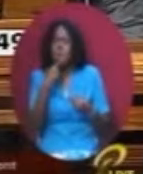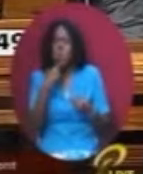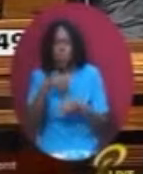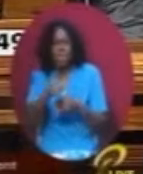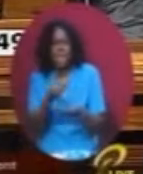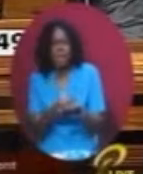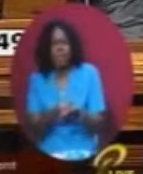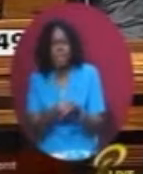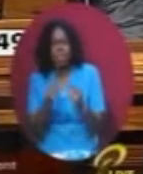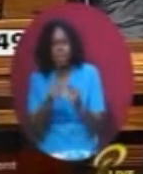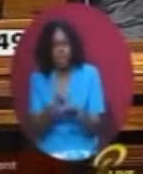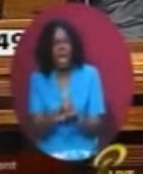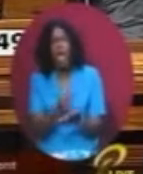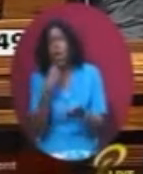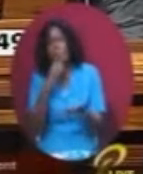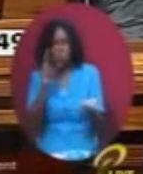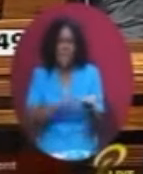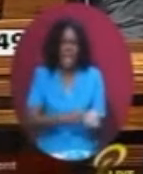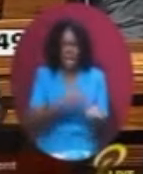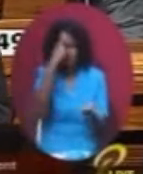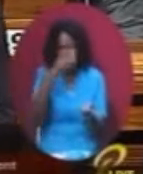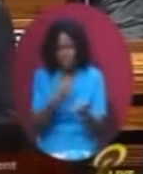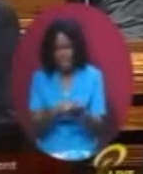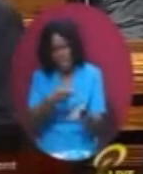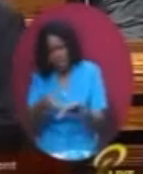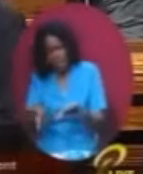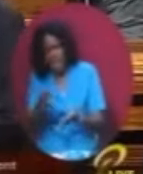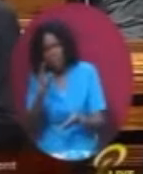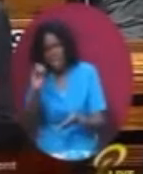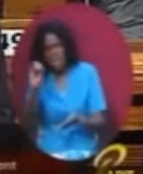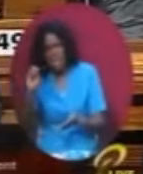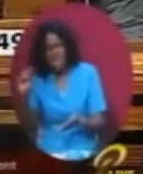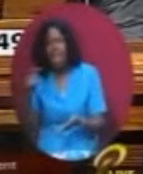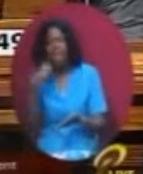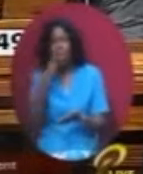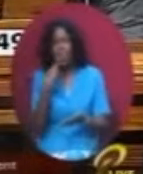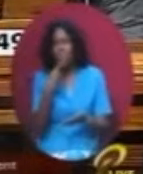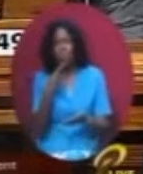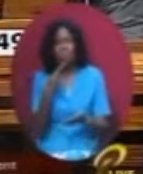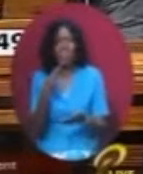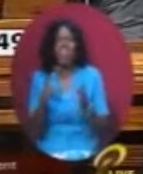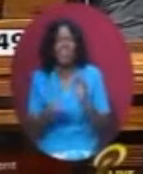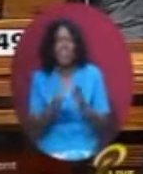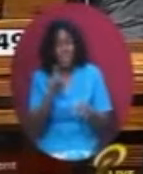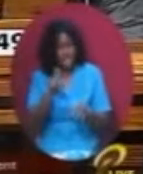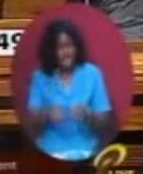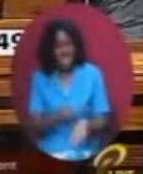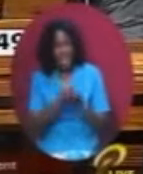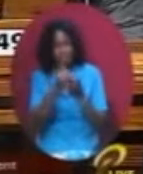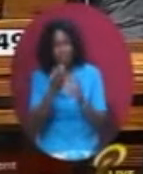and whether such persons need the Attorney General in any legal matter, and whether they will accept any responsibility